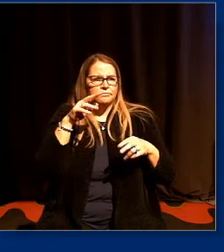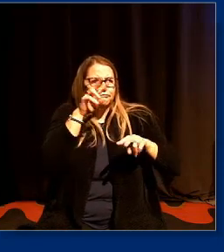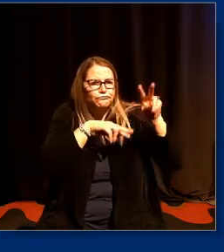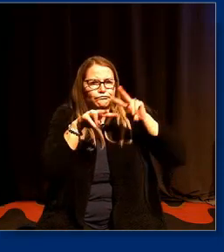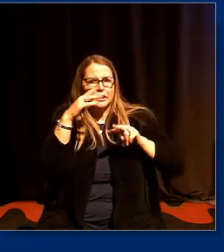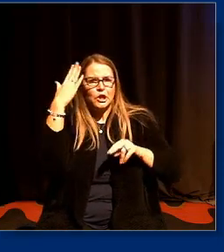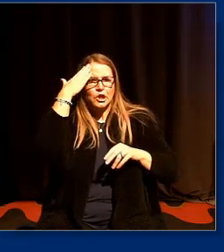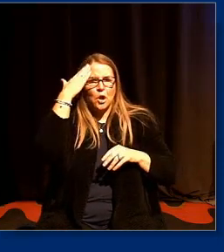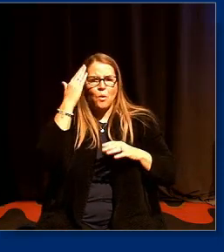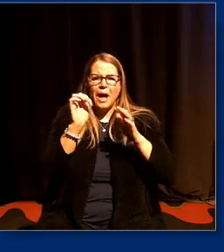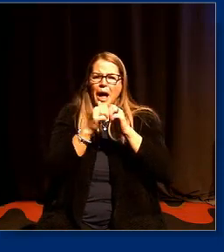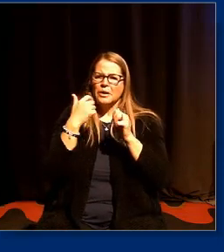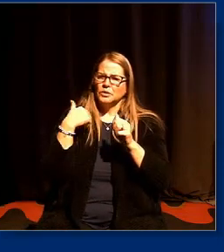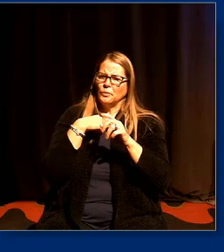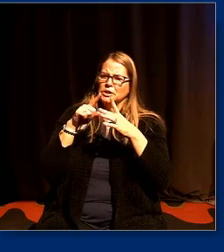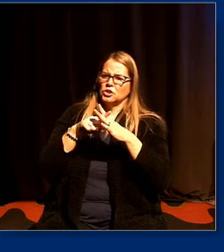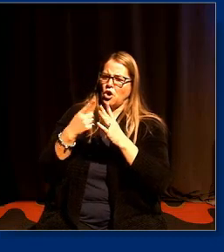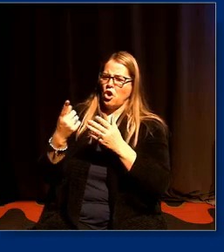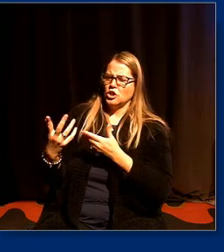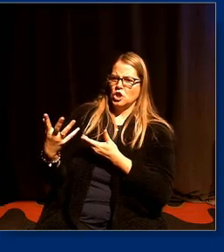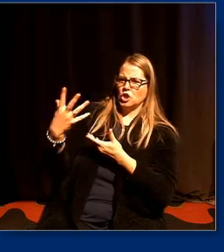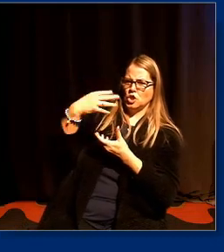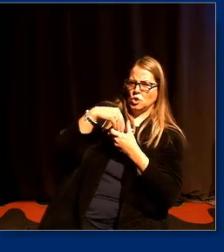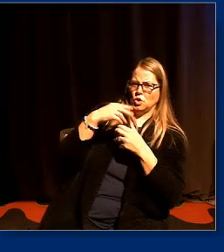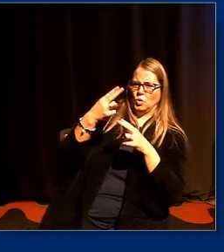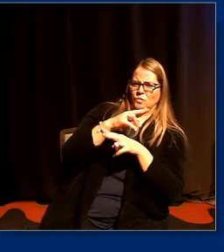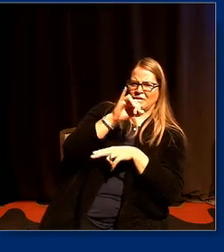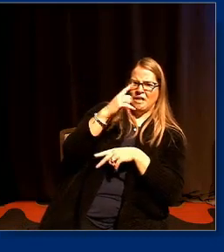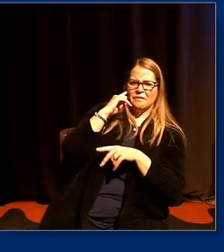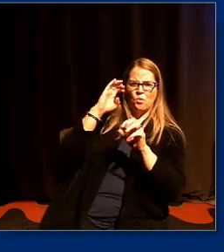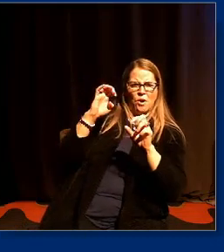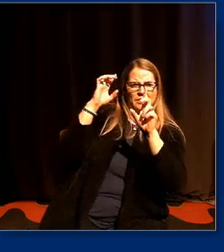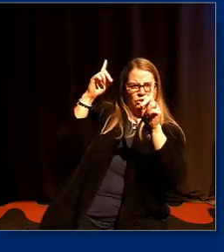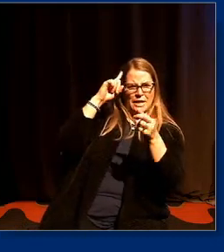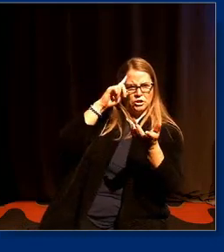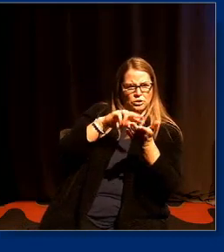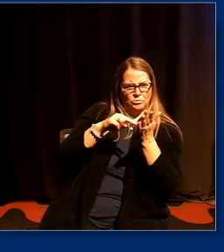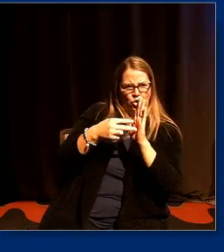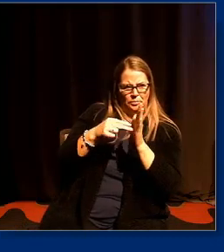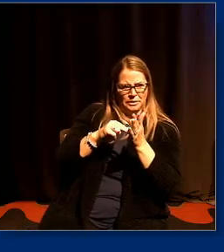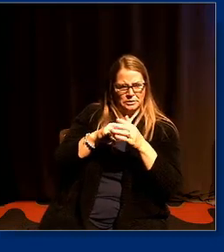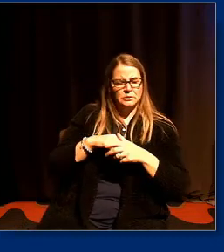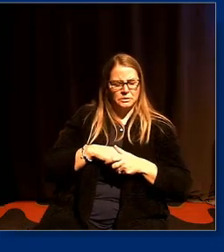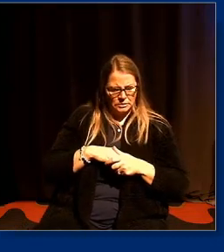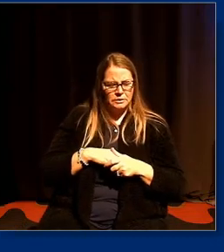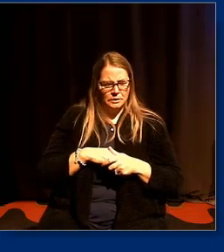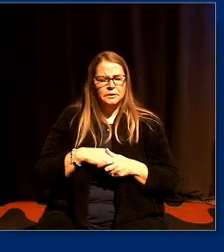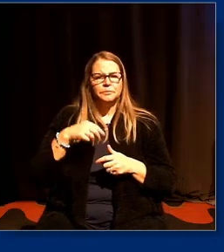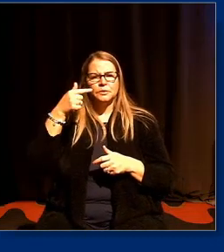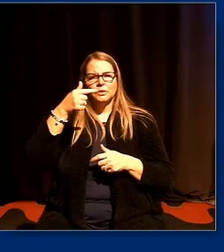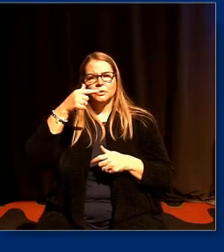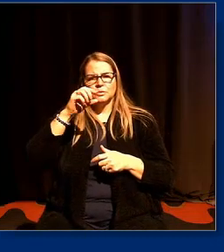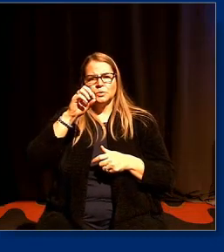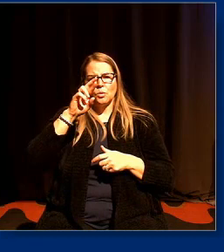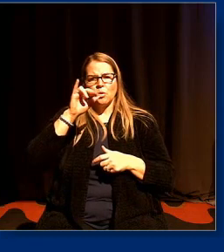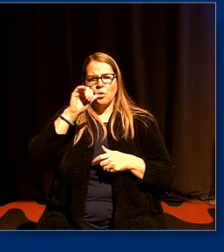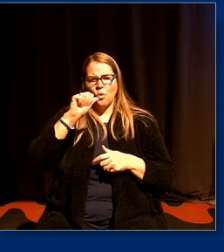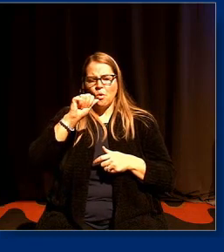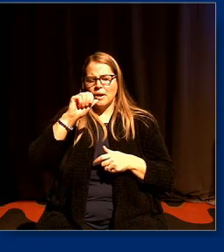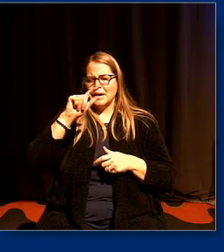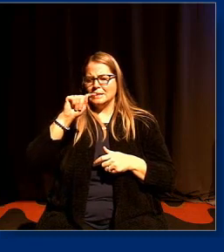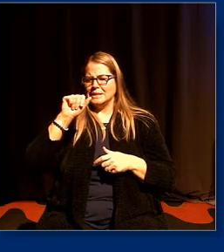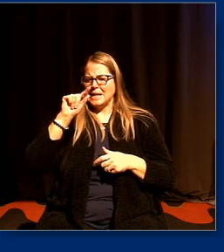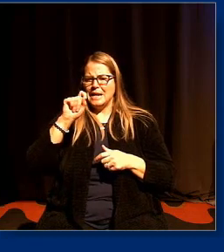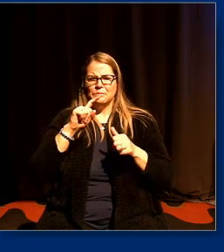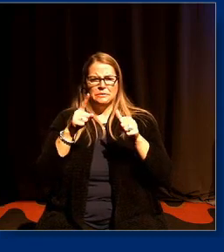utilizing it in education right well um so gloria ladson billings and william tate were the first people to